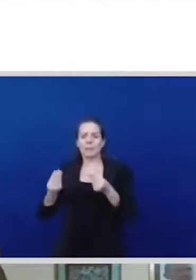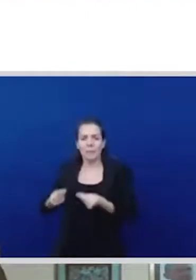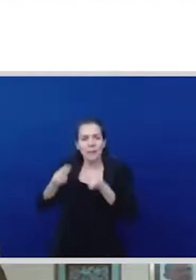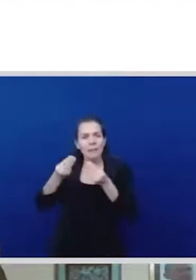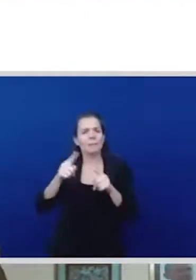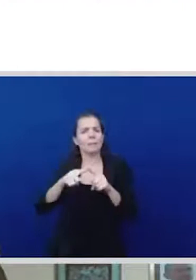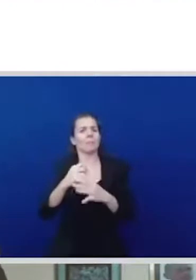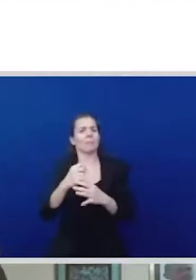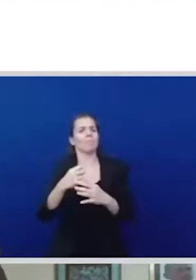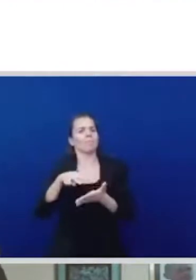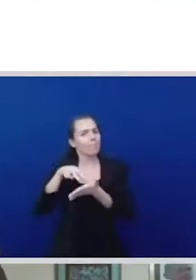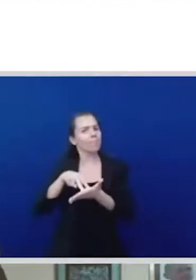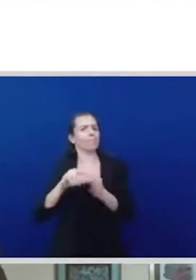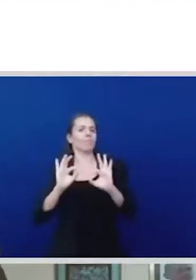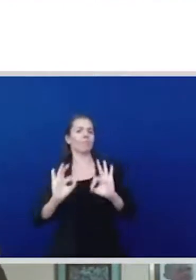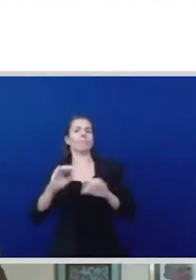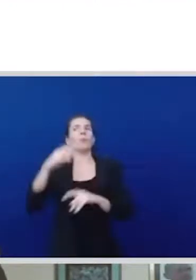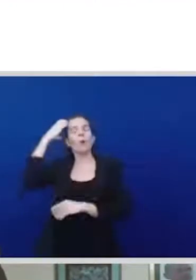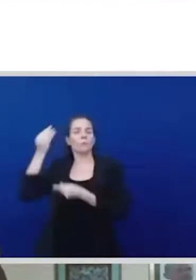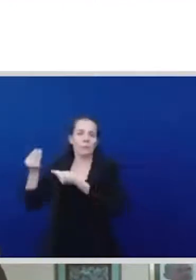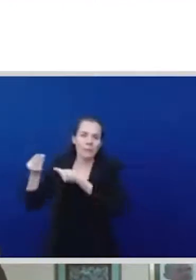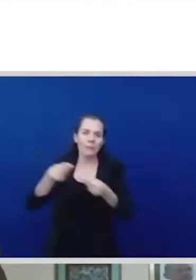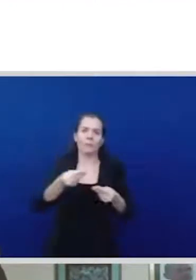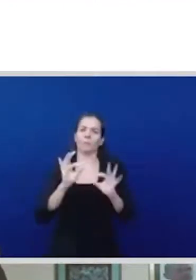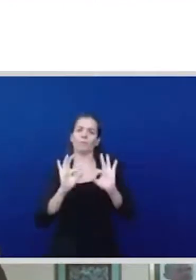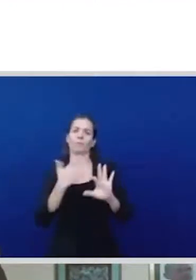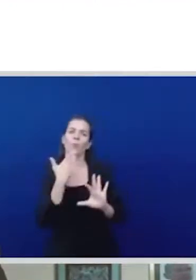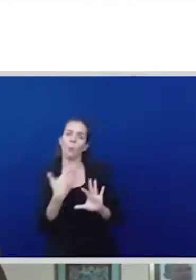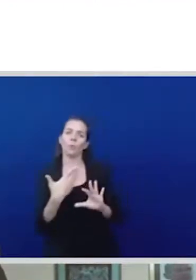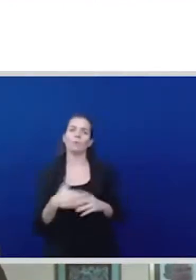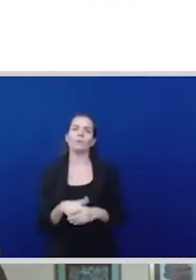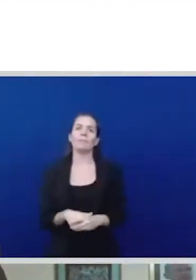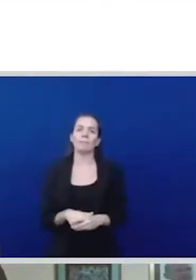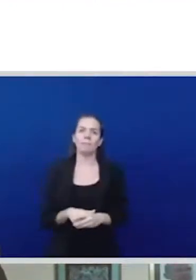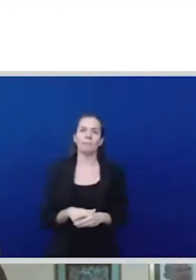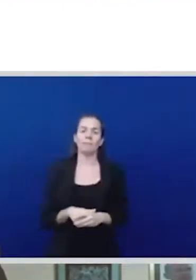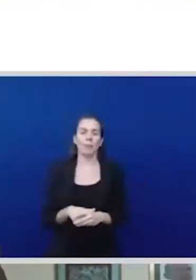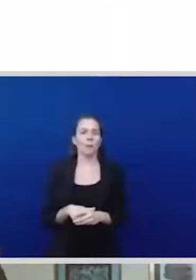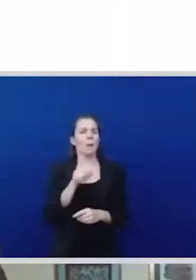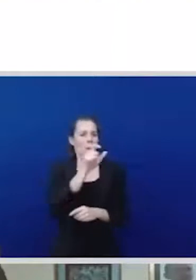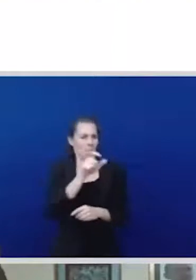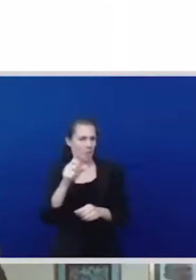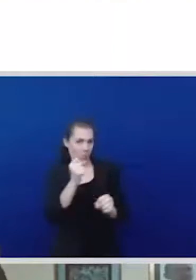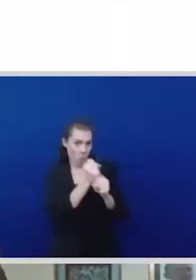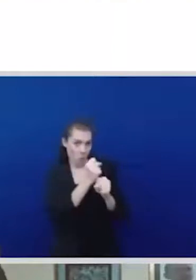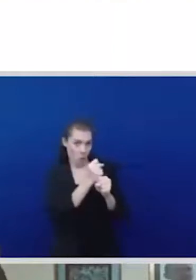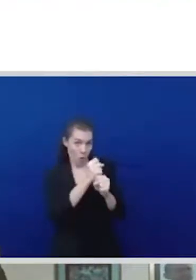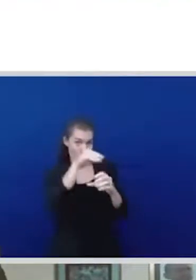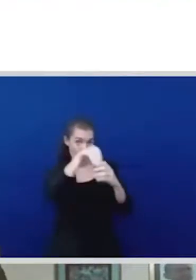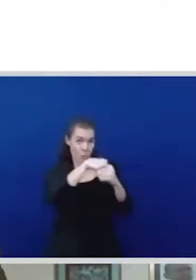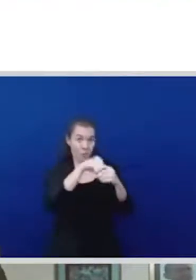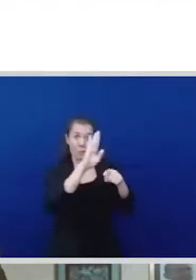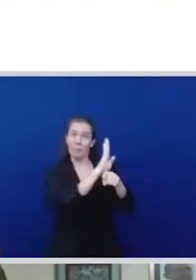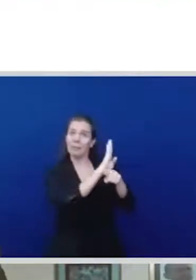have been talking about universal basic income decent work I mean we these are not new ideas they're